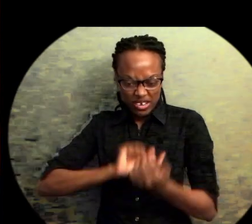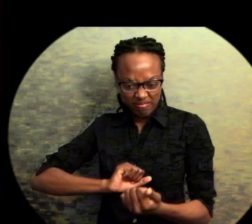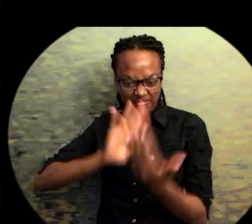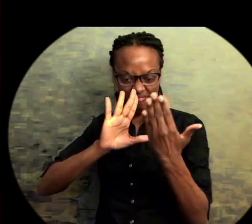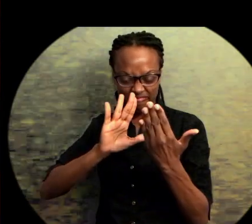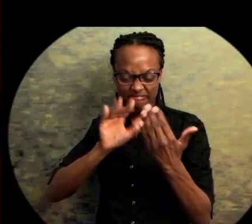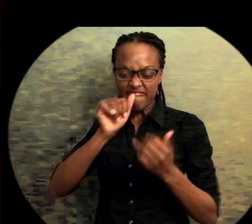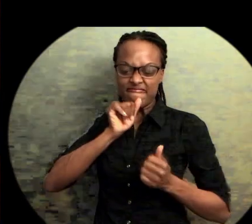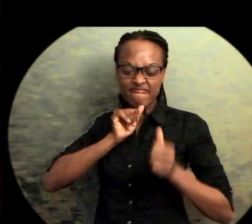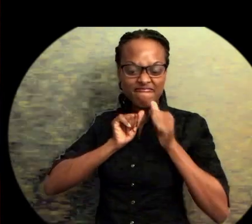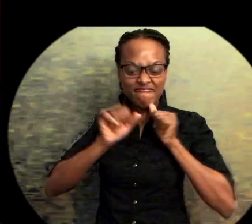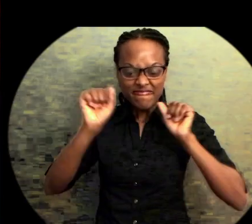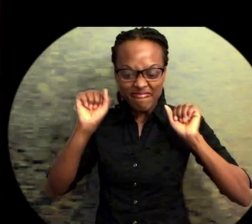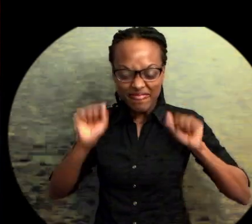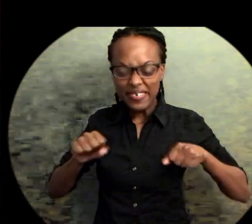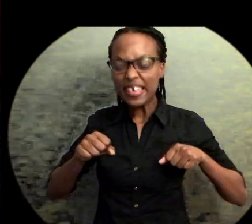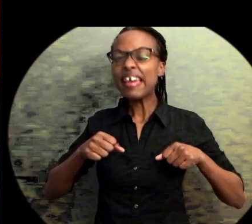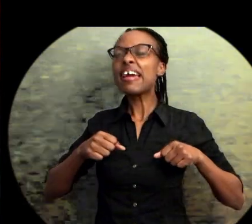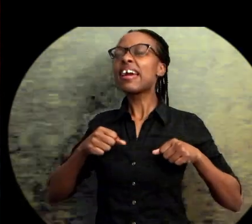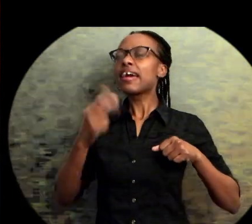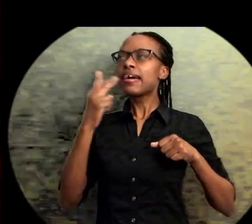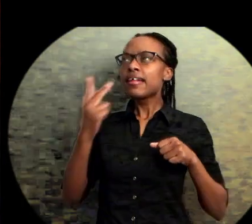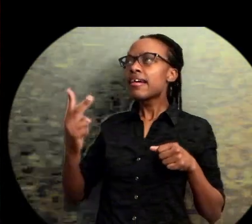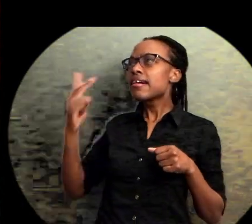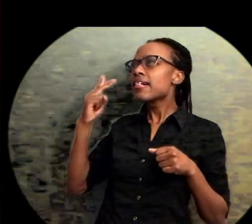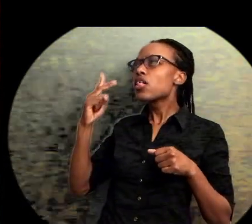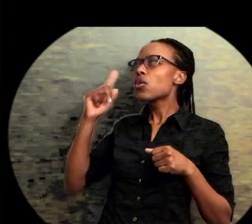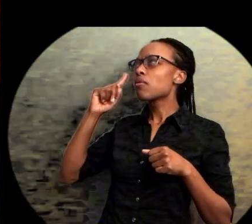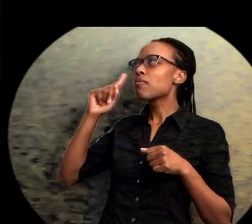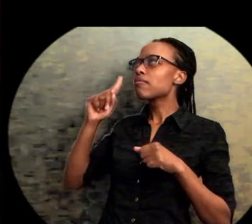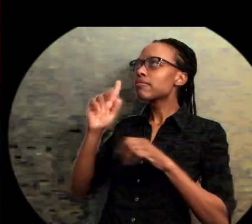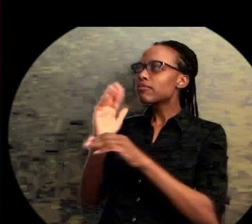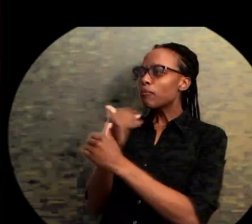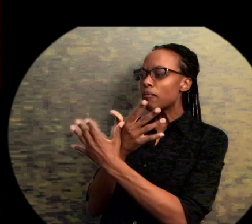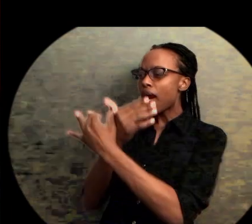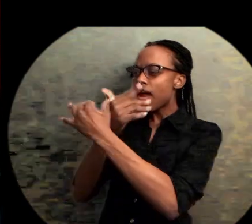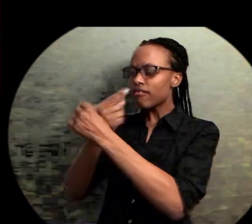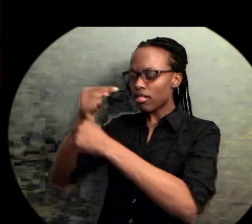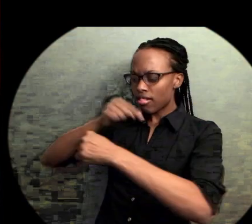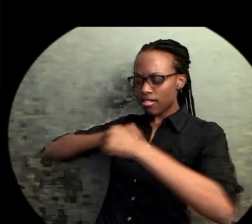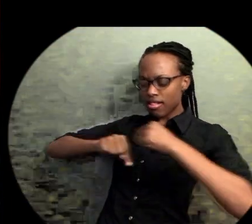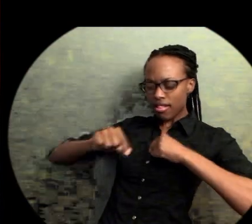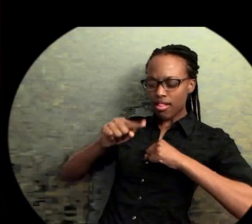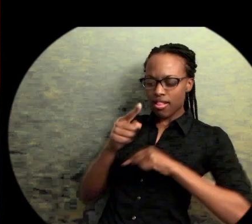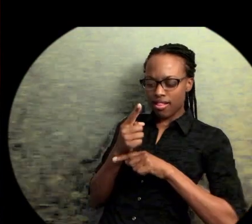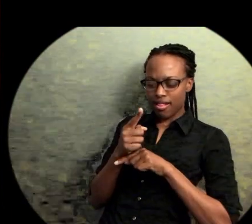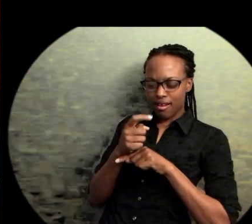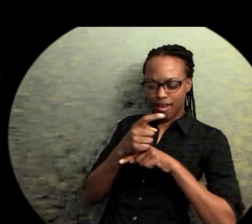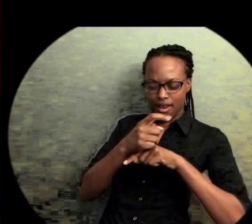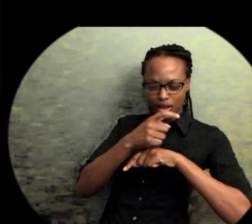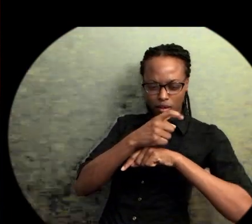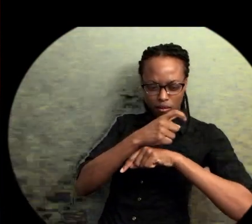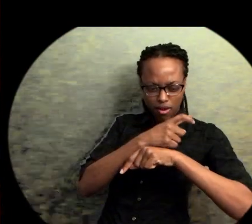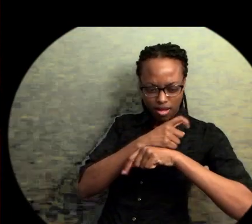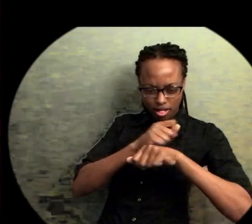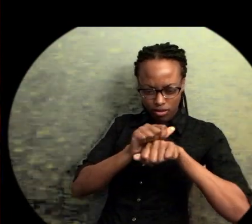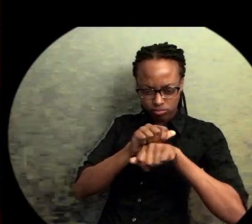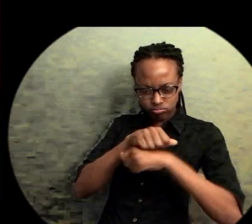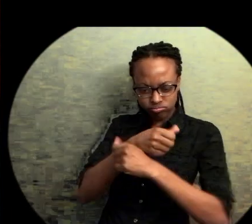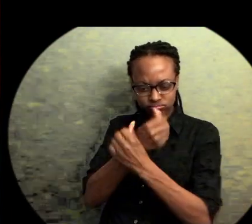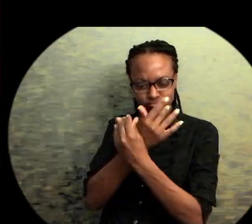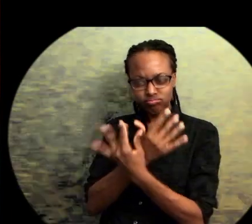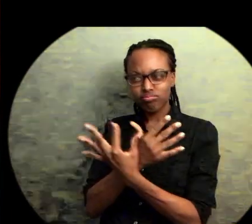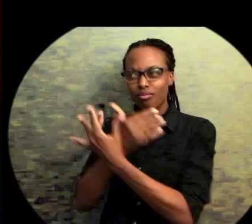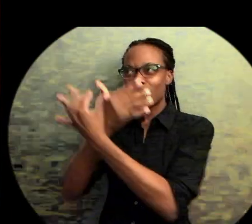peril, recall the caterpillar as a herald of sky. Wings within drawing near to fly. Art against the odds. Even